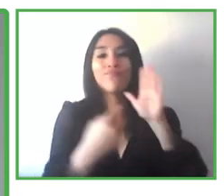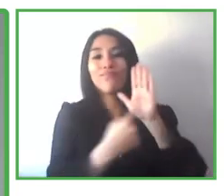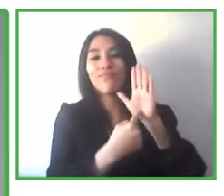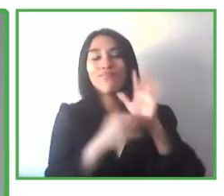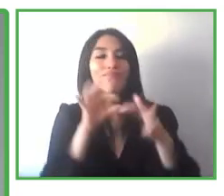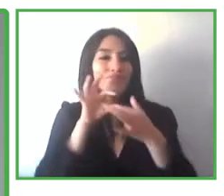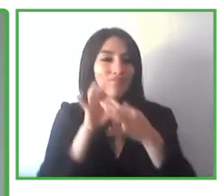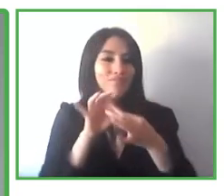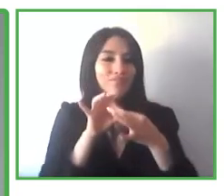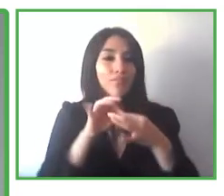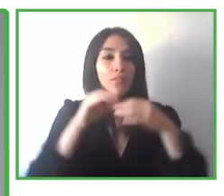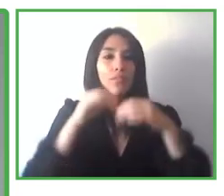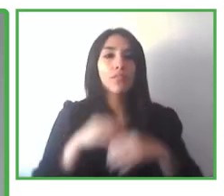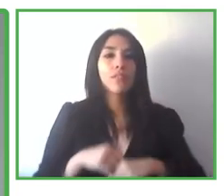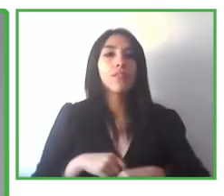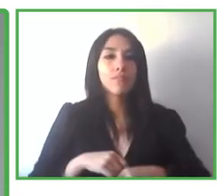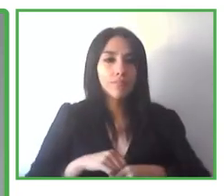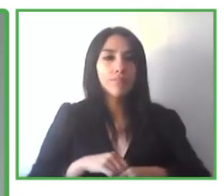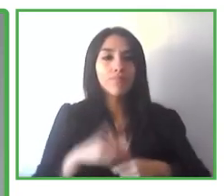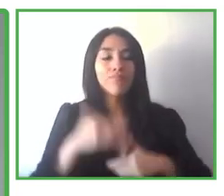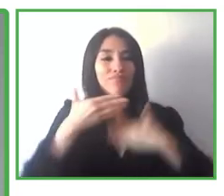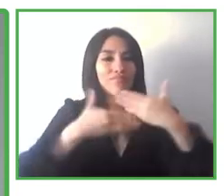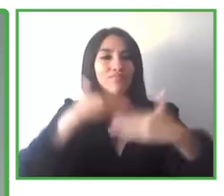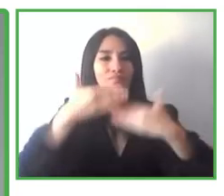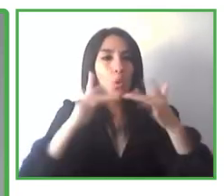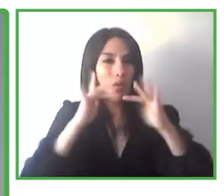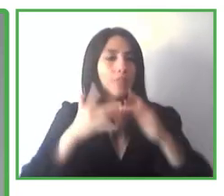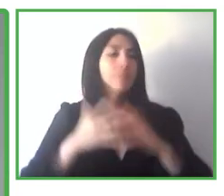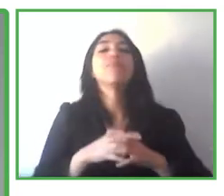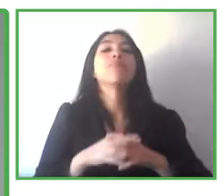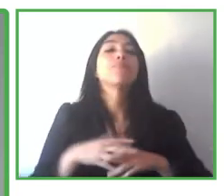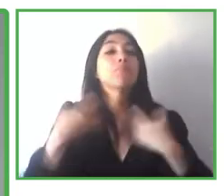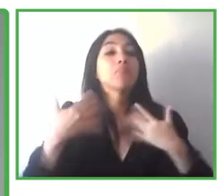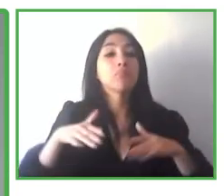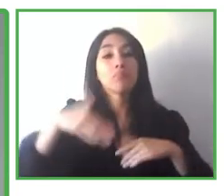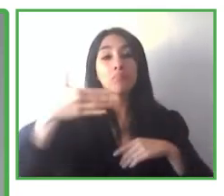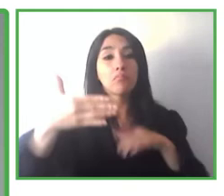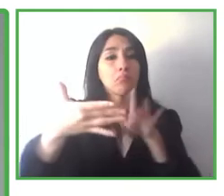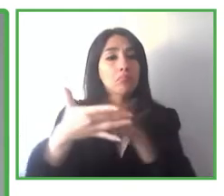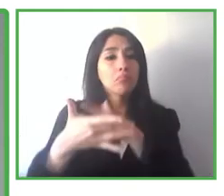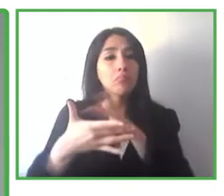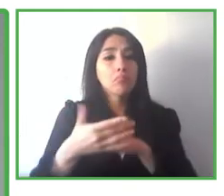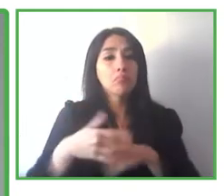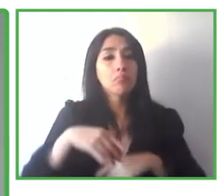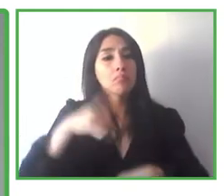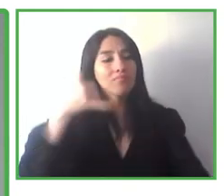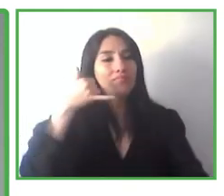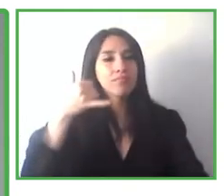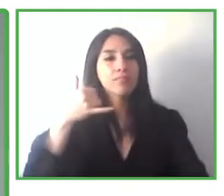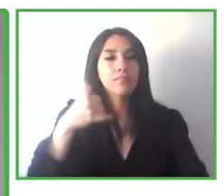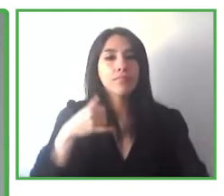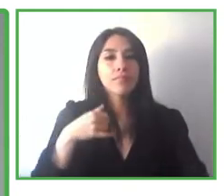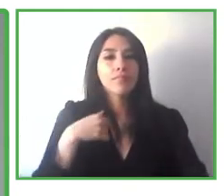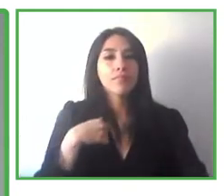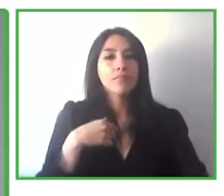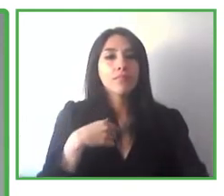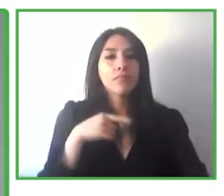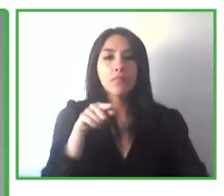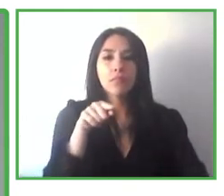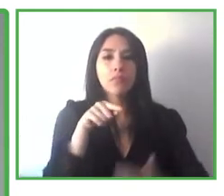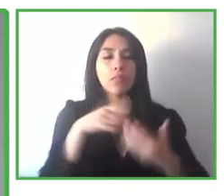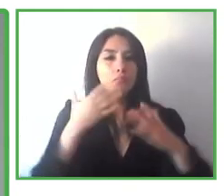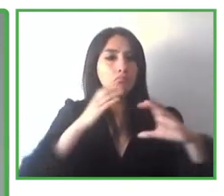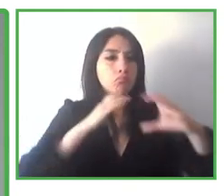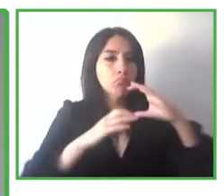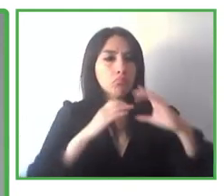me to sort of interact with it, that interface, that device needs to be created in a way in a which I'm